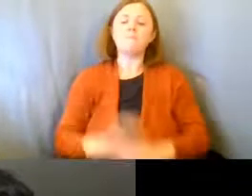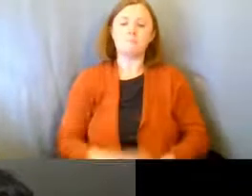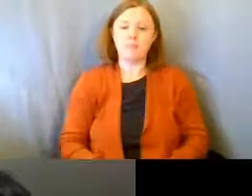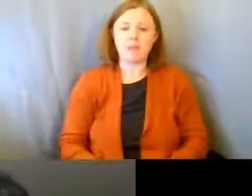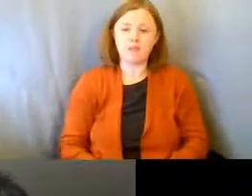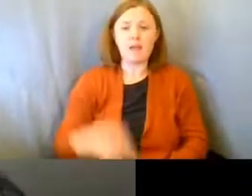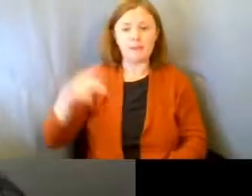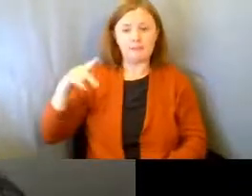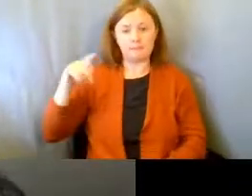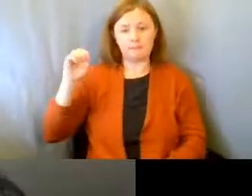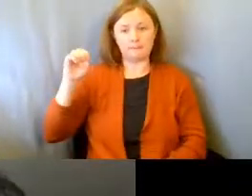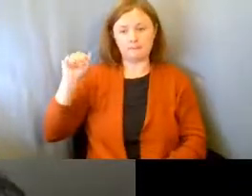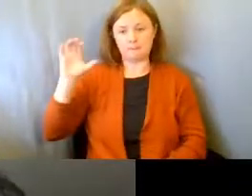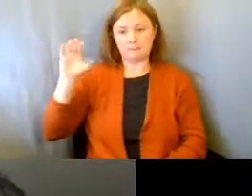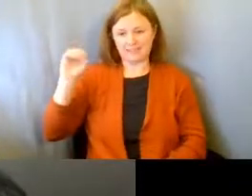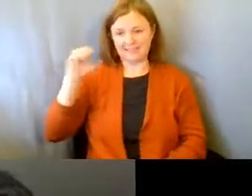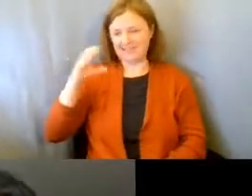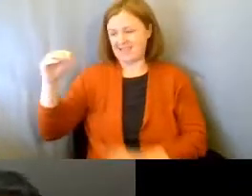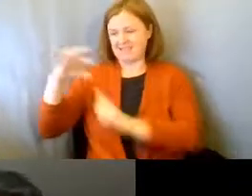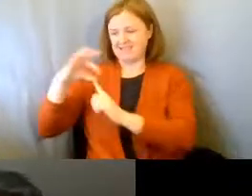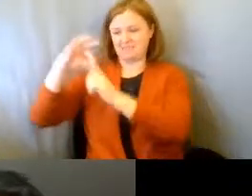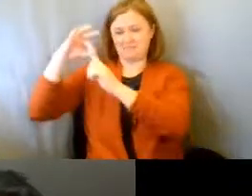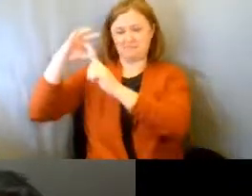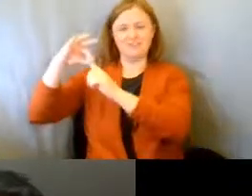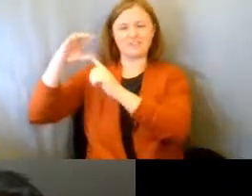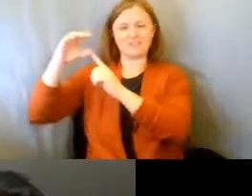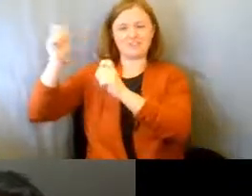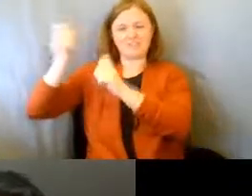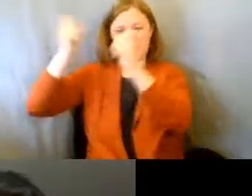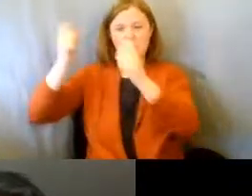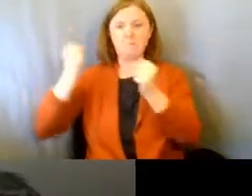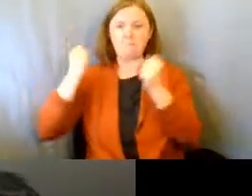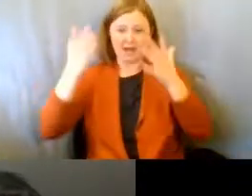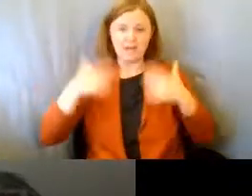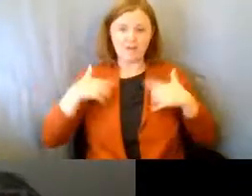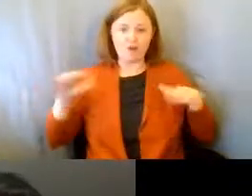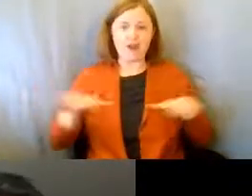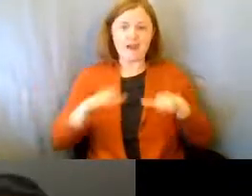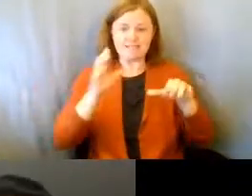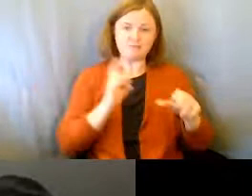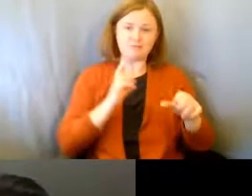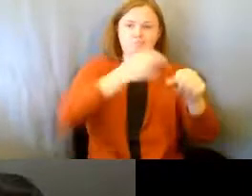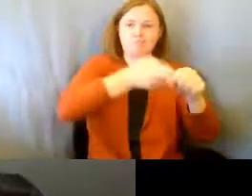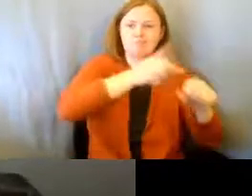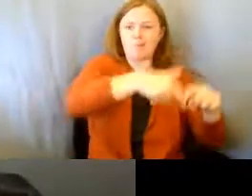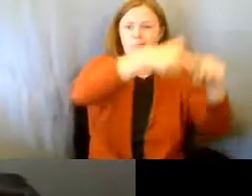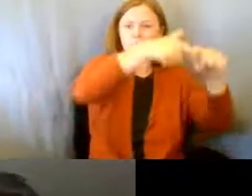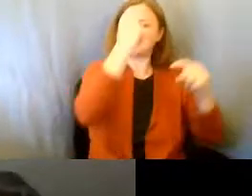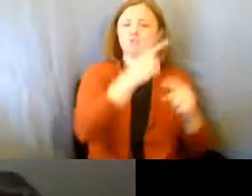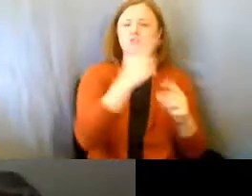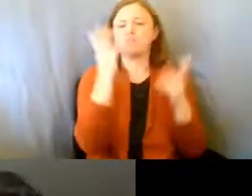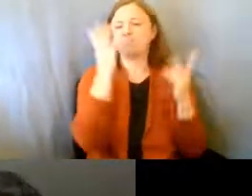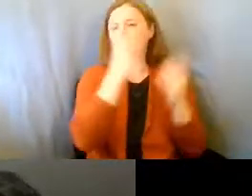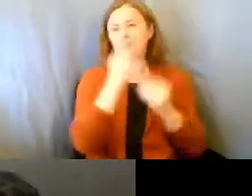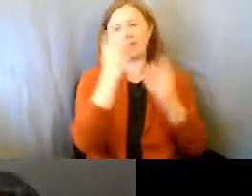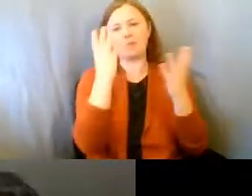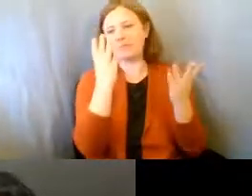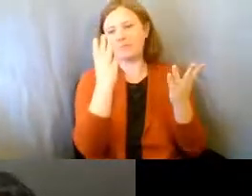with special celebrations, we held a lot of our community activities there. Just because it was such a beautiful